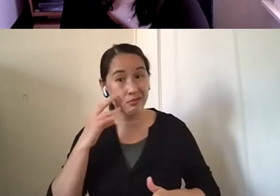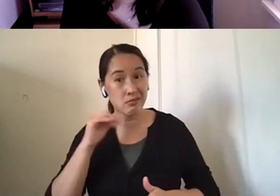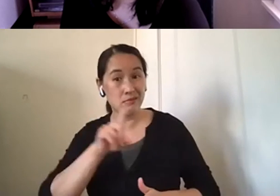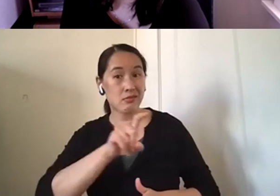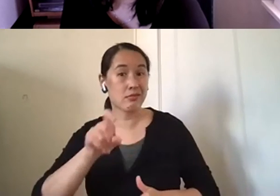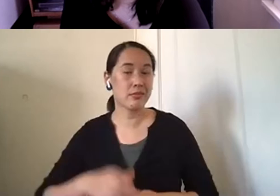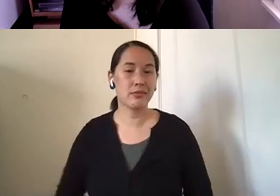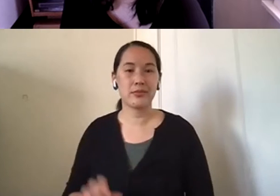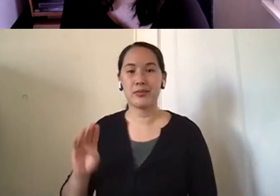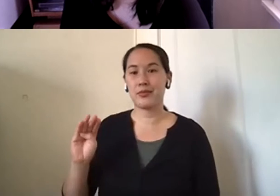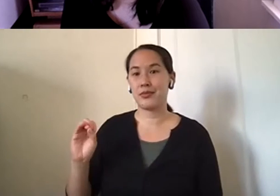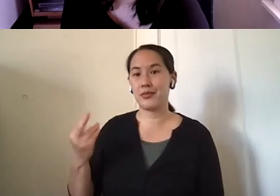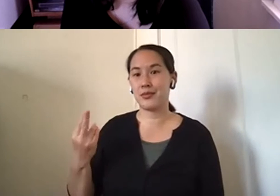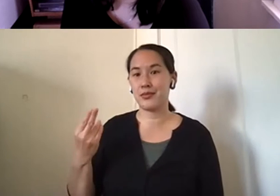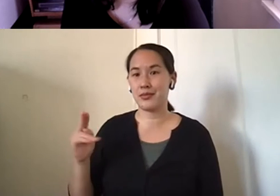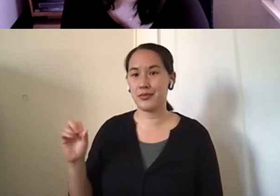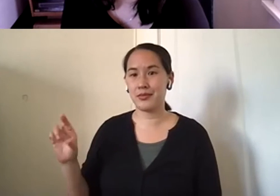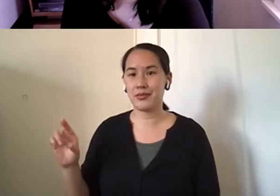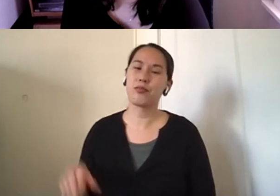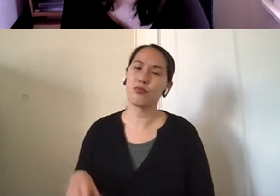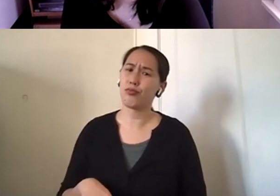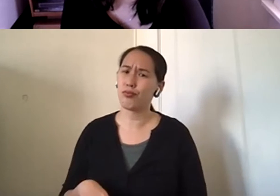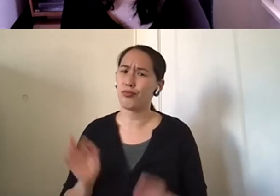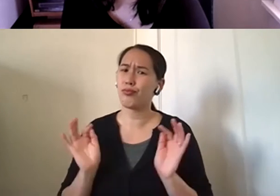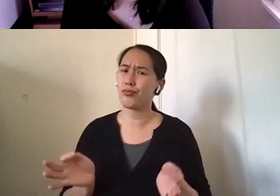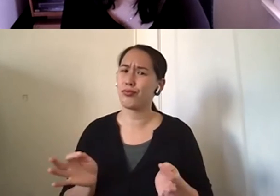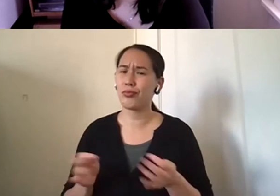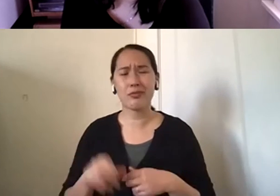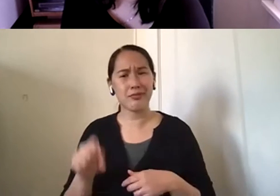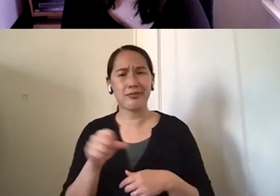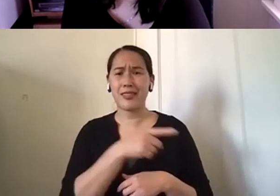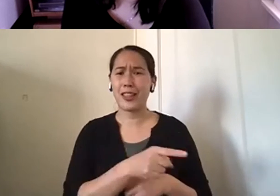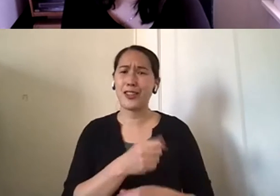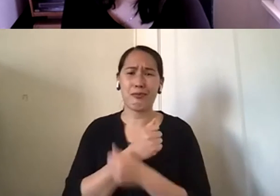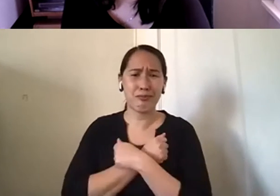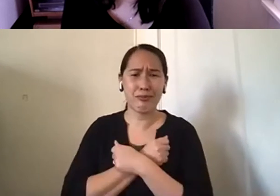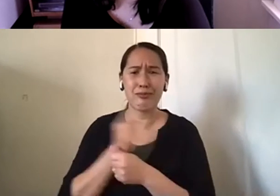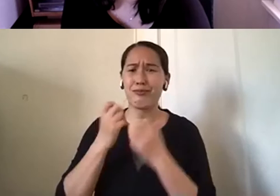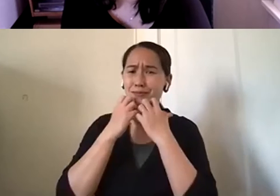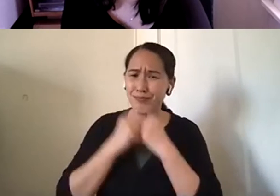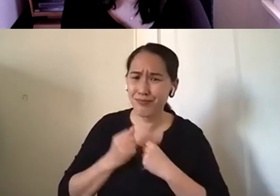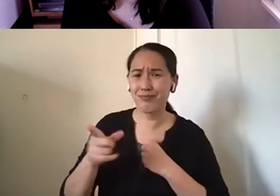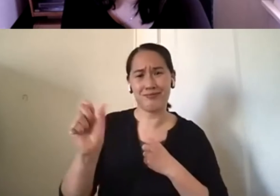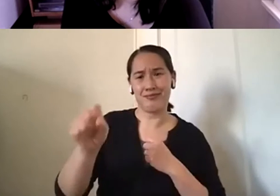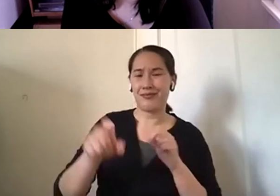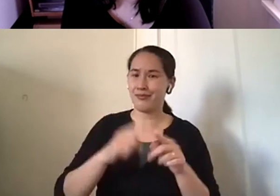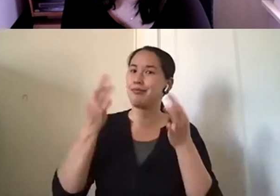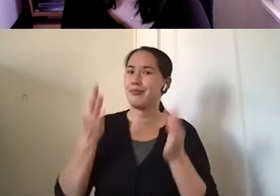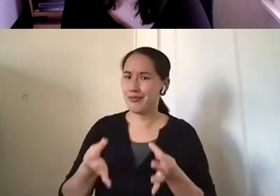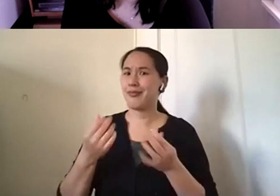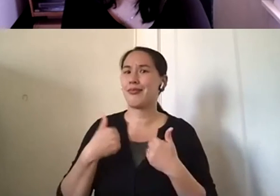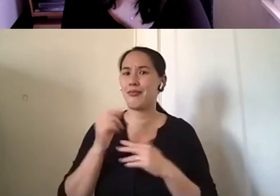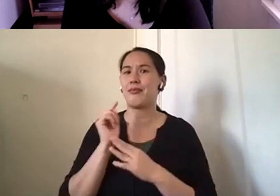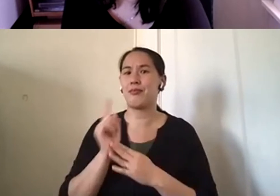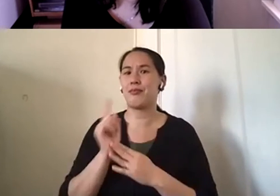definitely. Um, I think as much as she loved him and how much she really cared for him, there were definitely moments